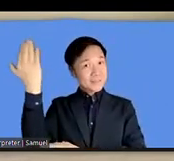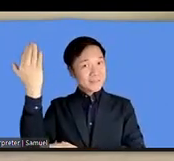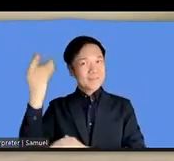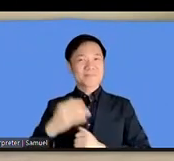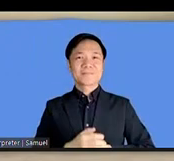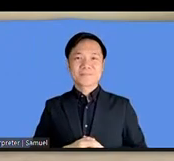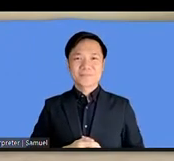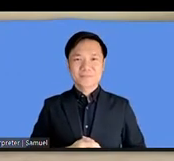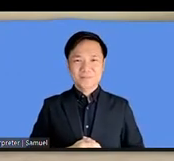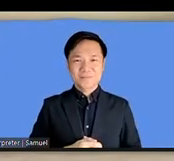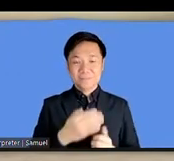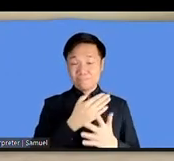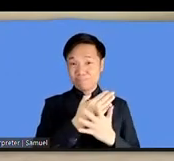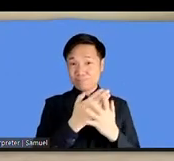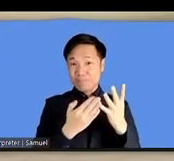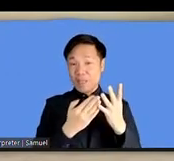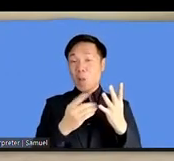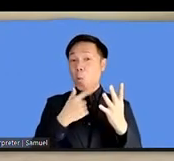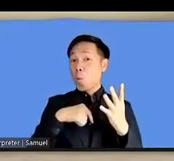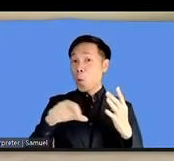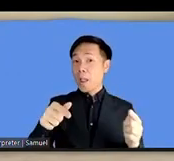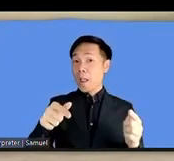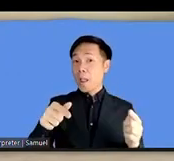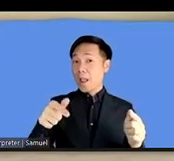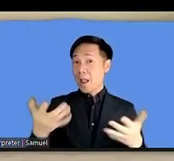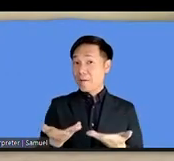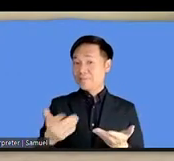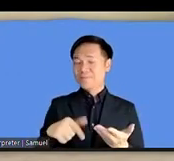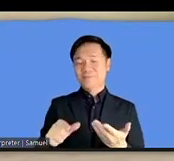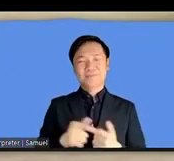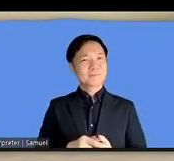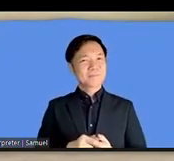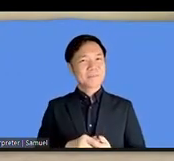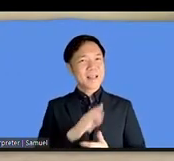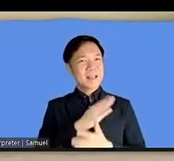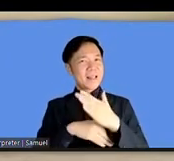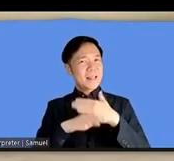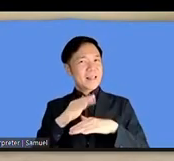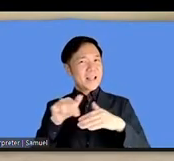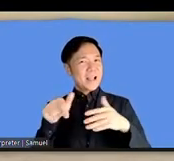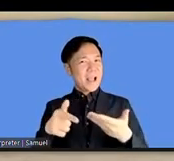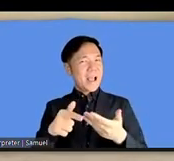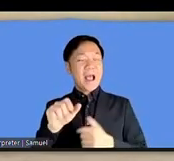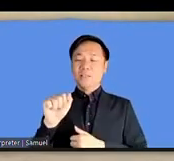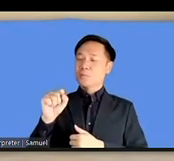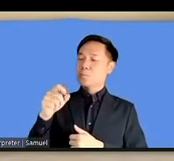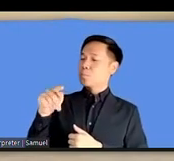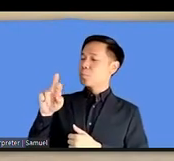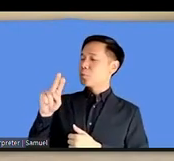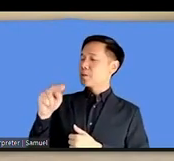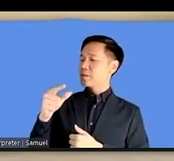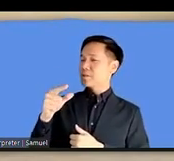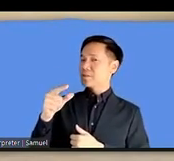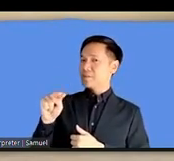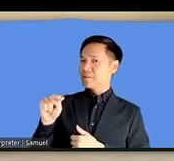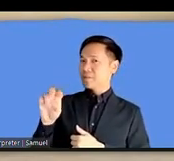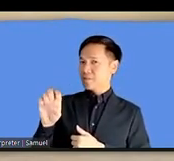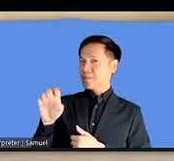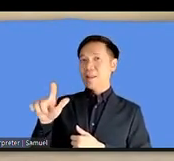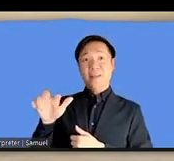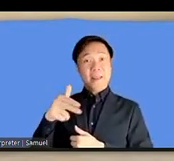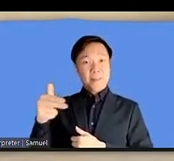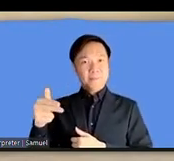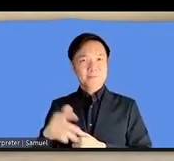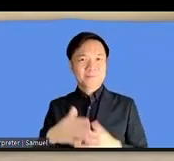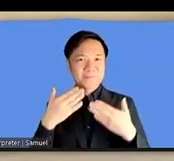have a mentor here for our disability fellows granola aspirin so we thank you all for coming